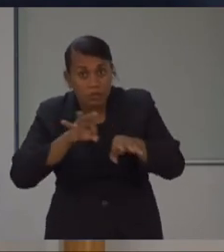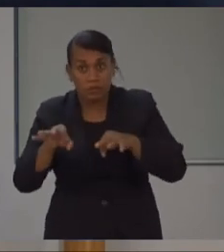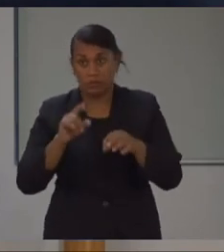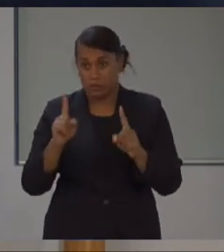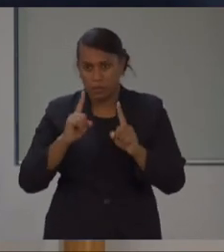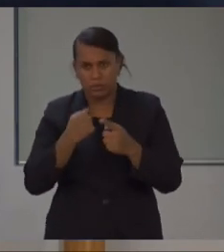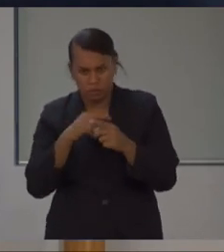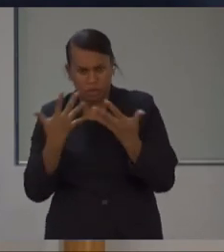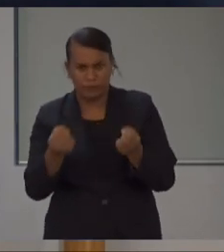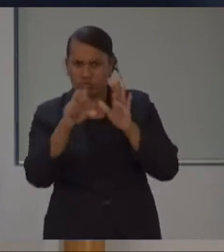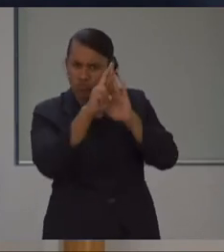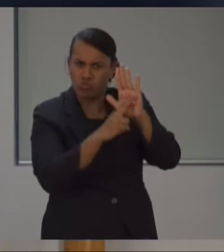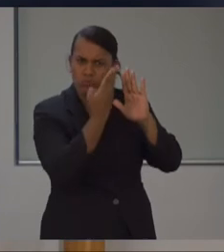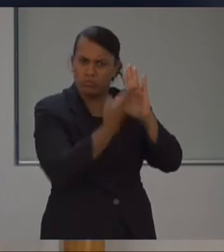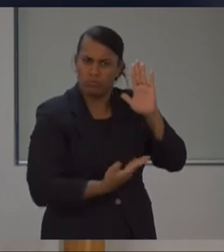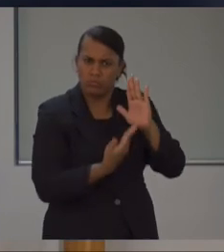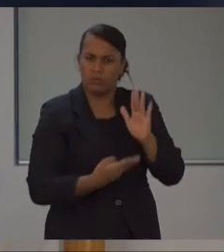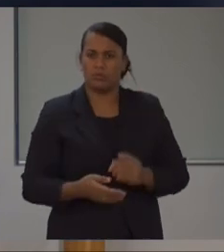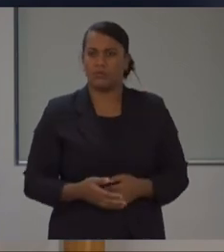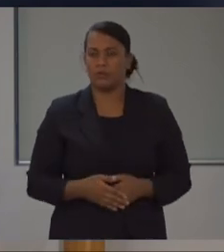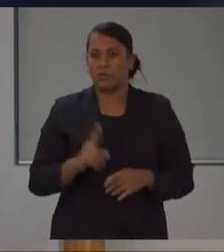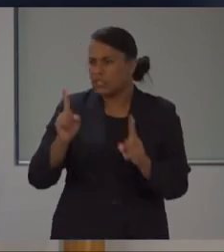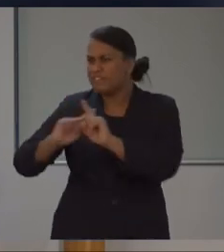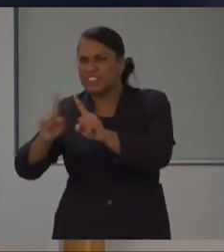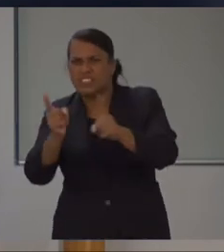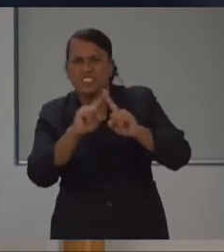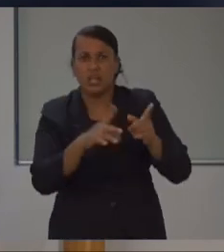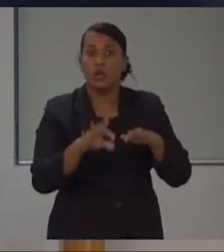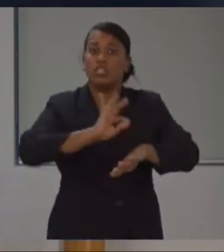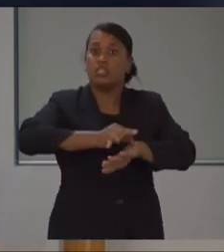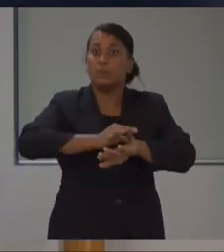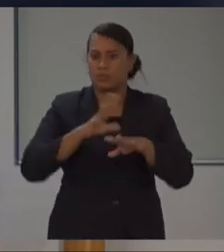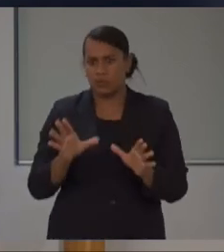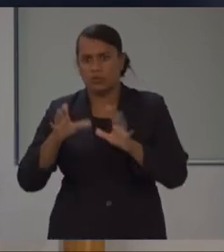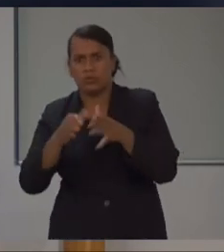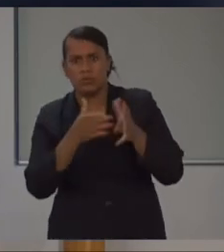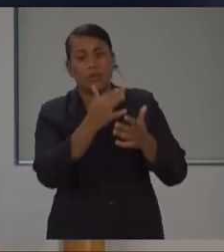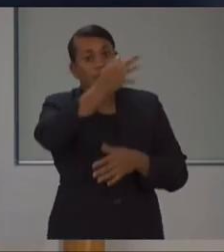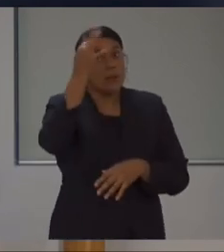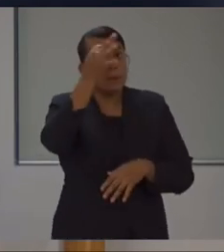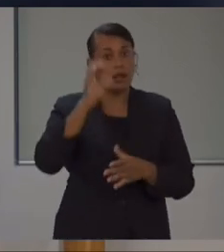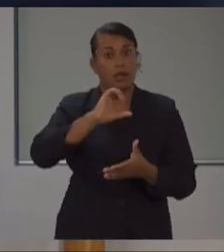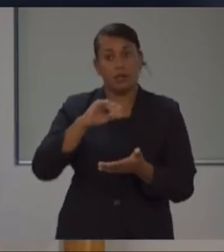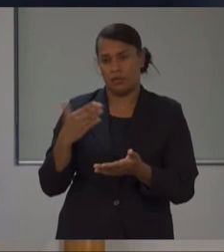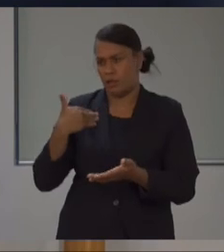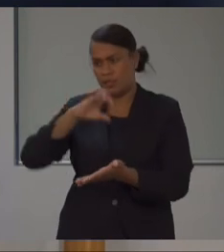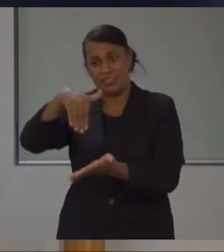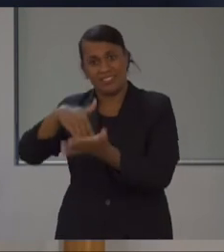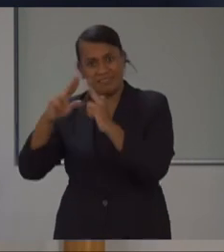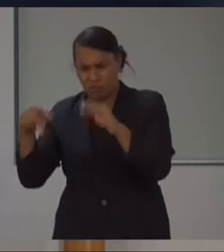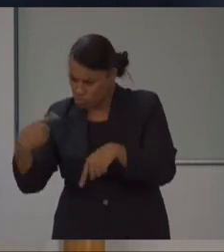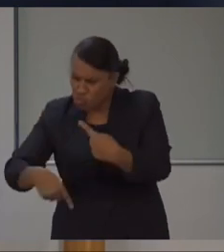stationary and also the mobile fever screening, that continues with Ernest right throughout the country. Also, the